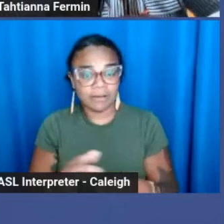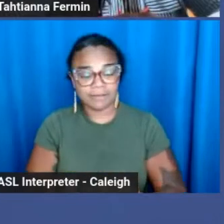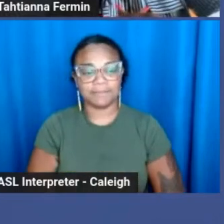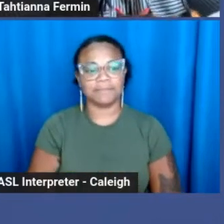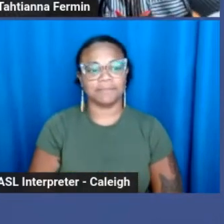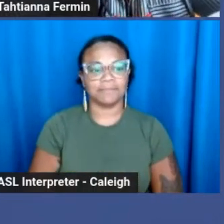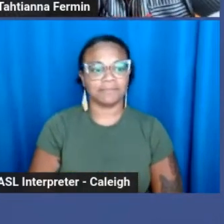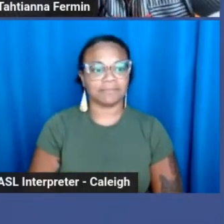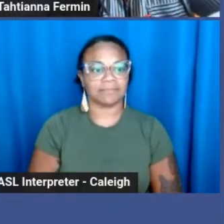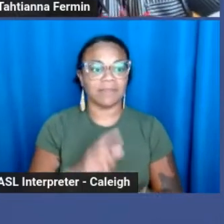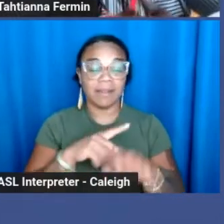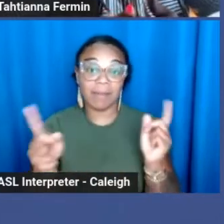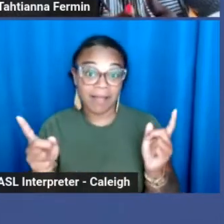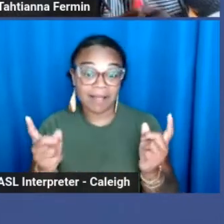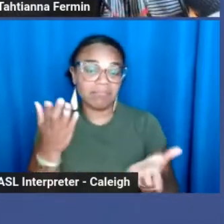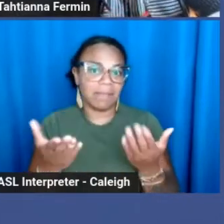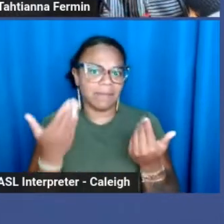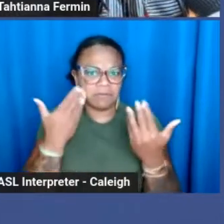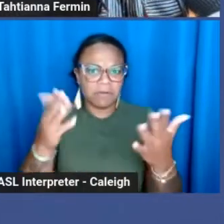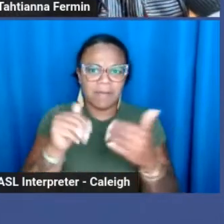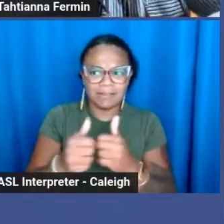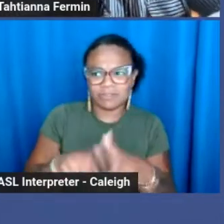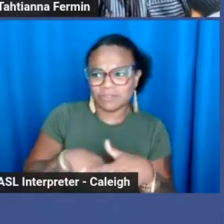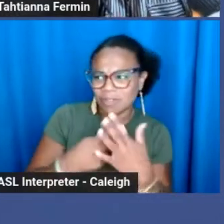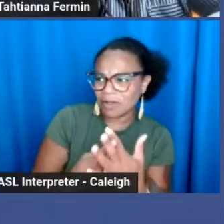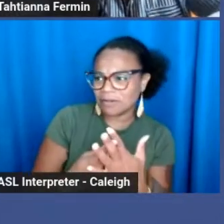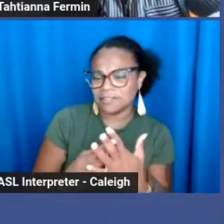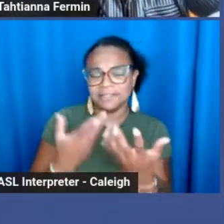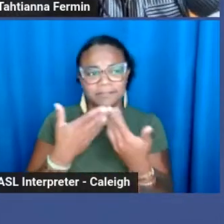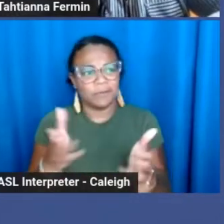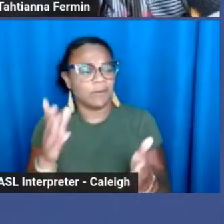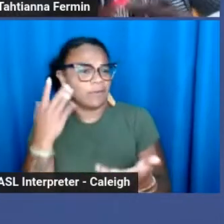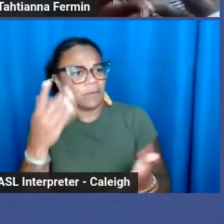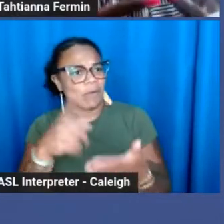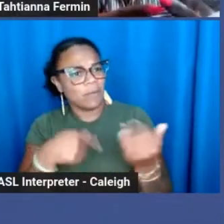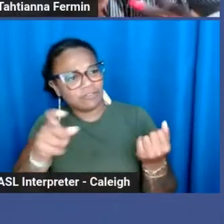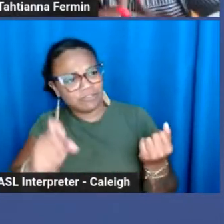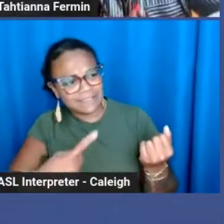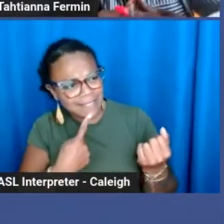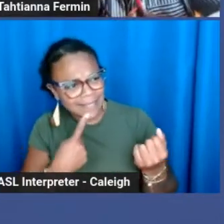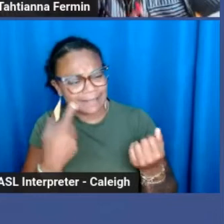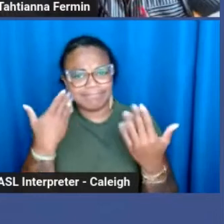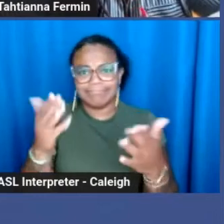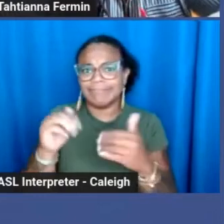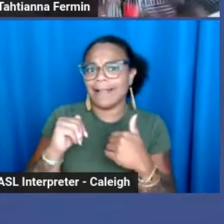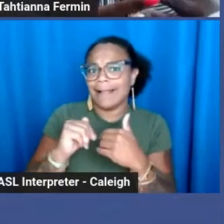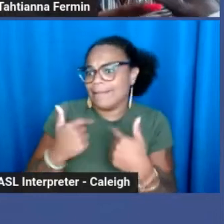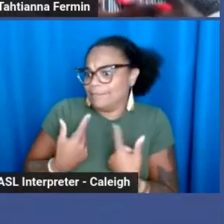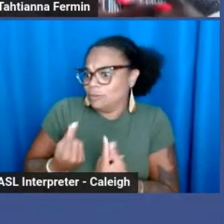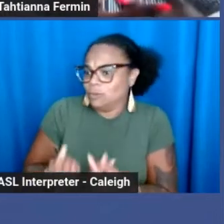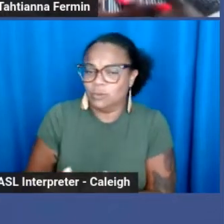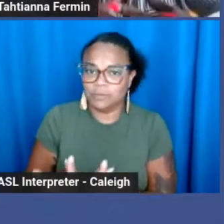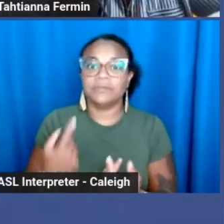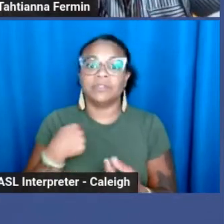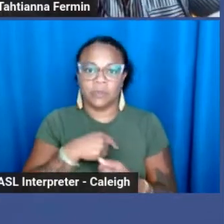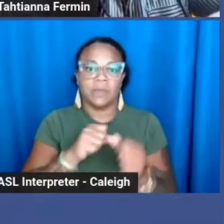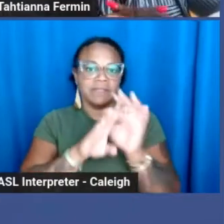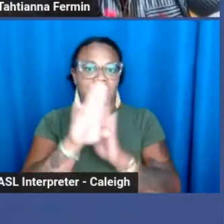but doesn't know how to start, doesn't know what to say, doesn't know how to go about it. So we use this campaign to build each other,